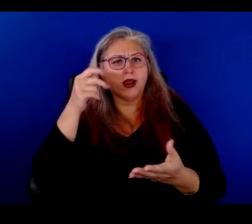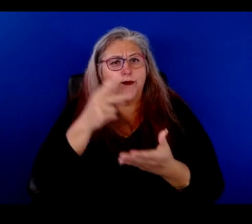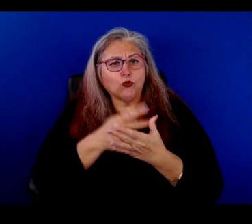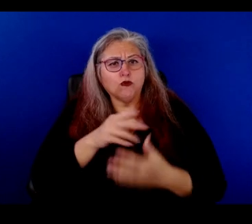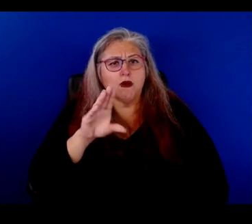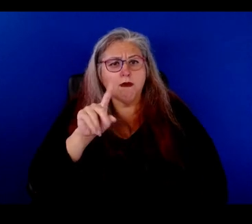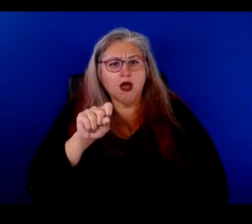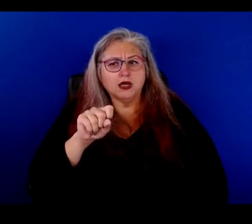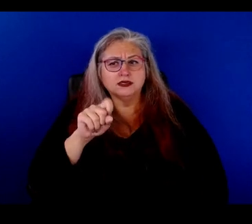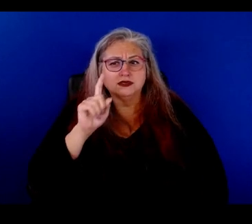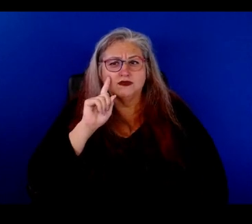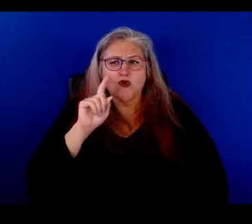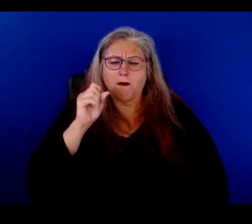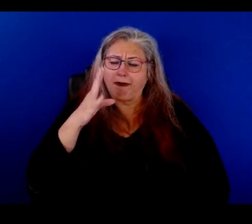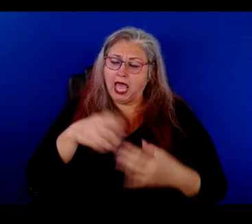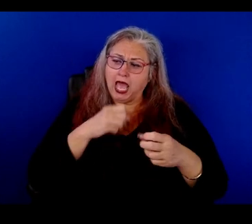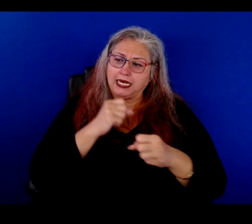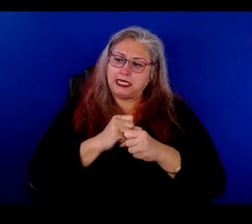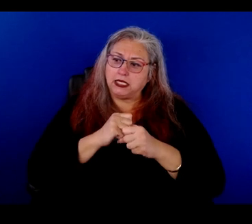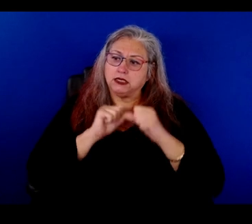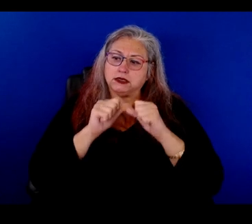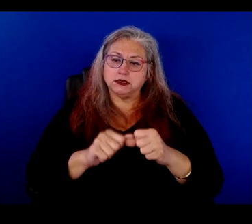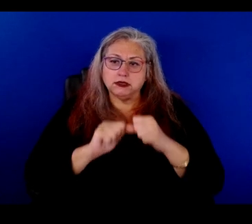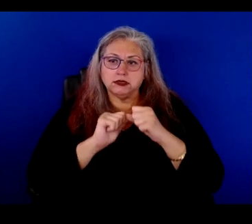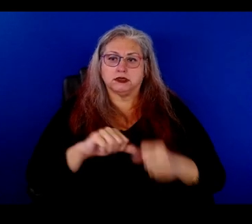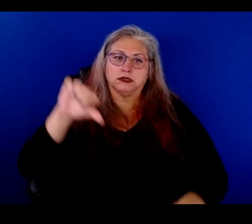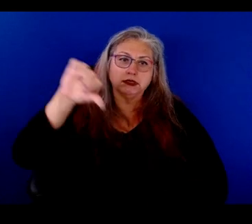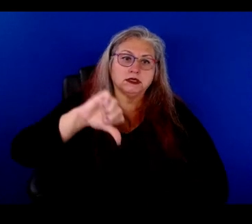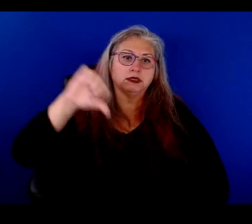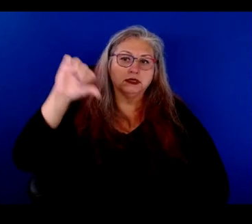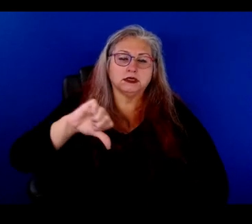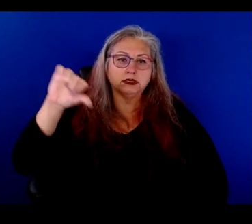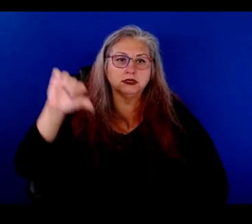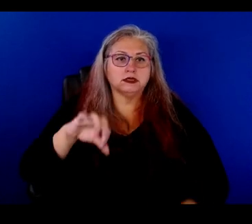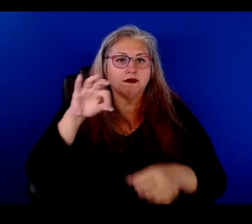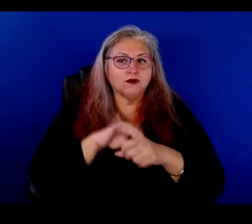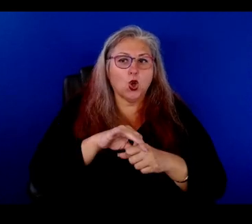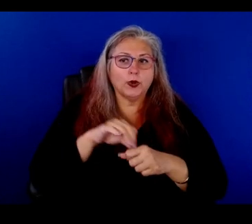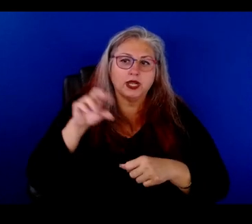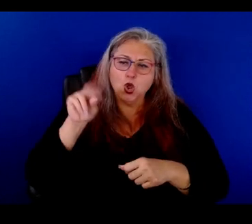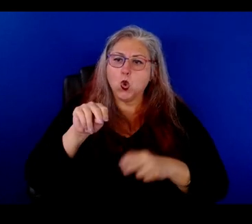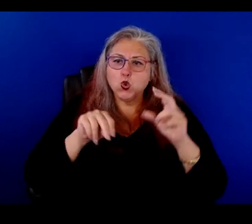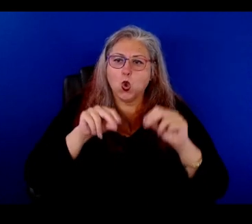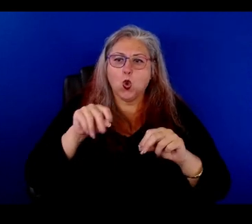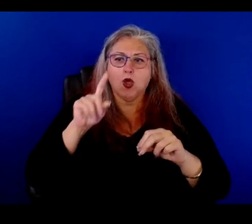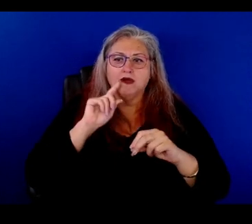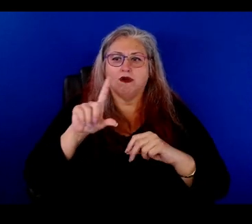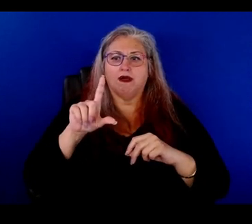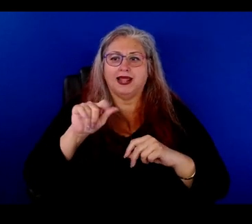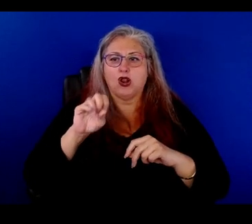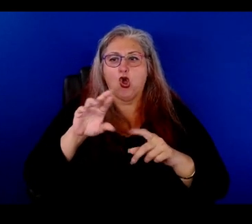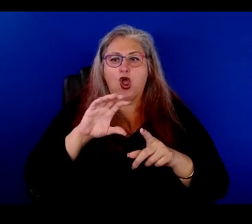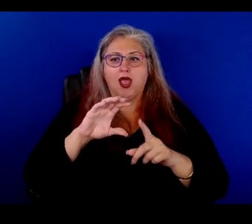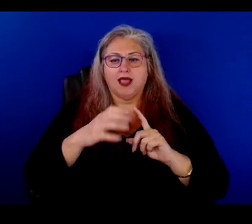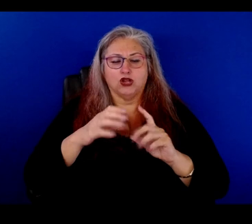for the Mac. For For years. Right. Right. It was voted down for, for a Latino or a cultural